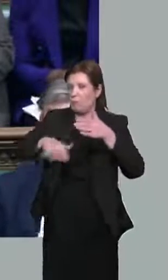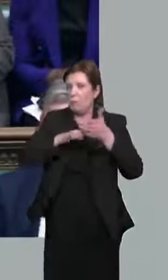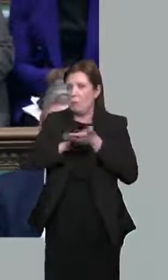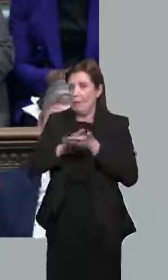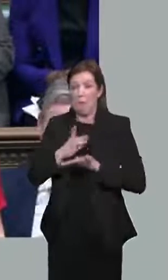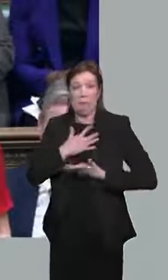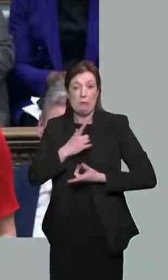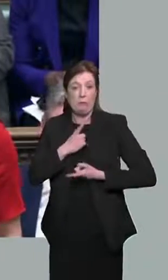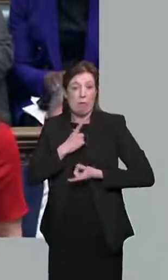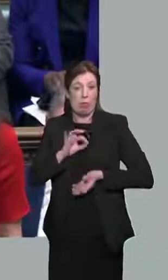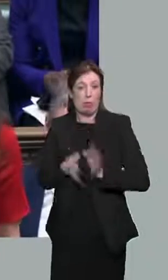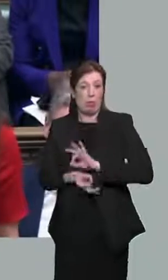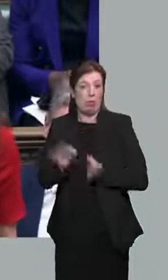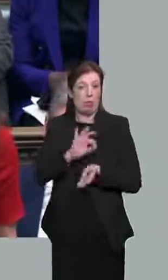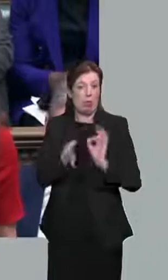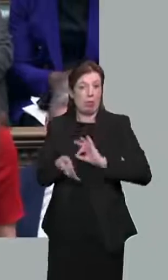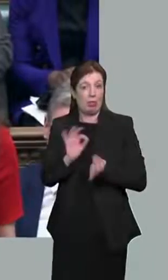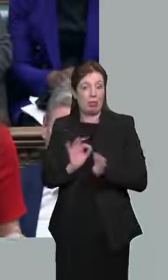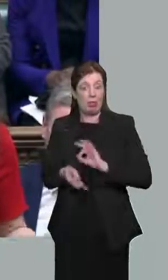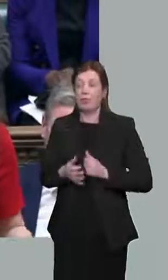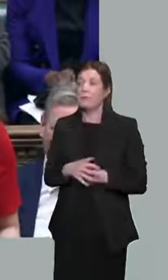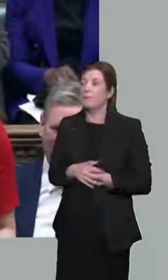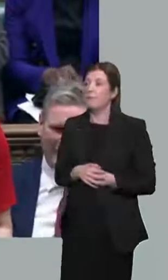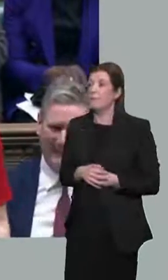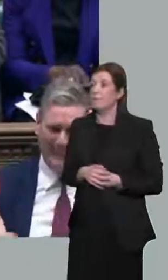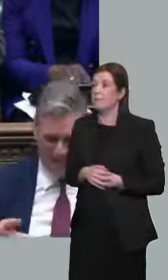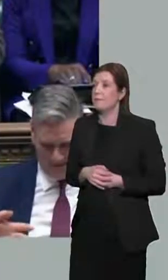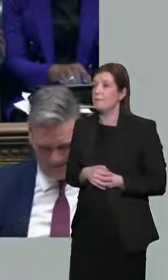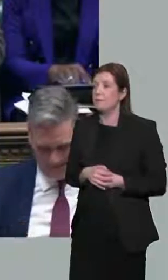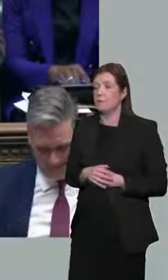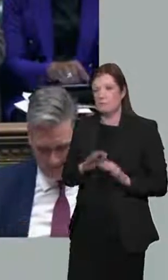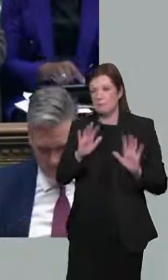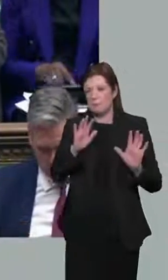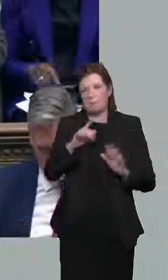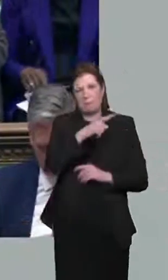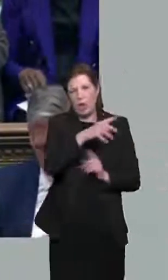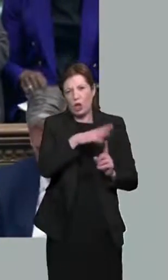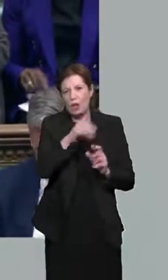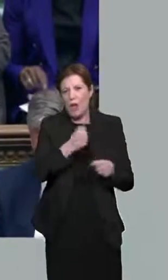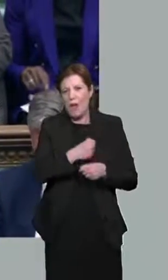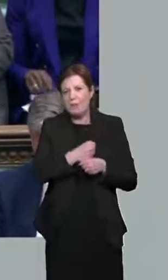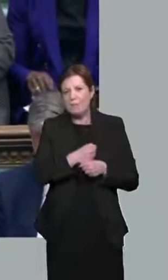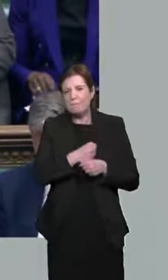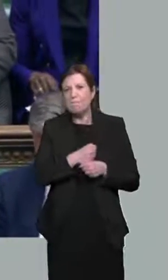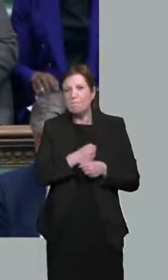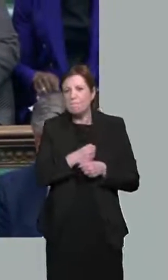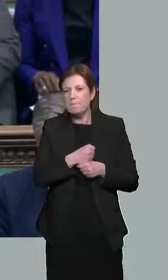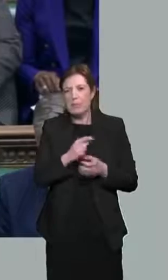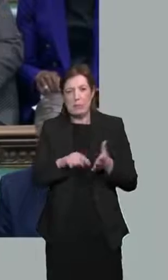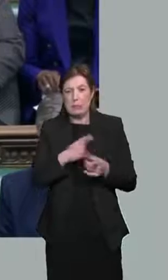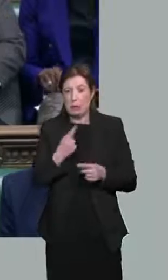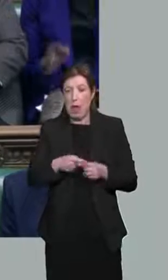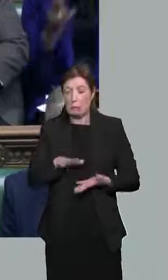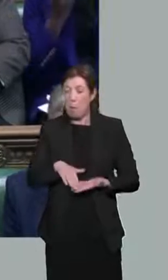Neither more nor less. Now Alice knows that under the Conservatives, taxes are at their